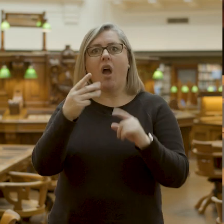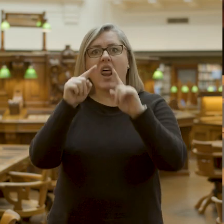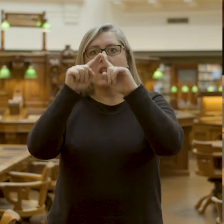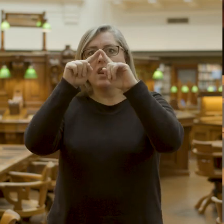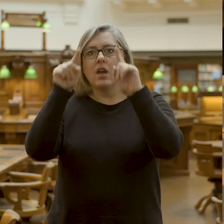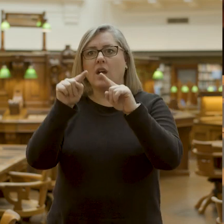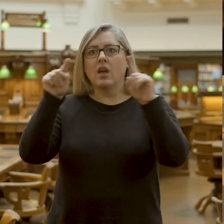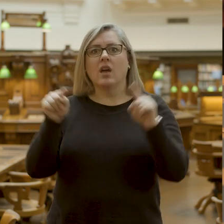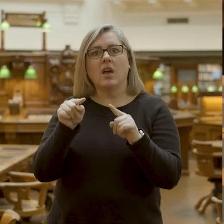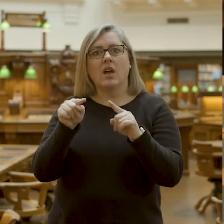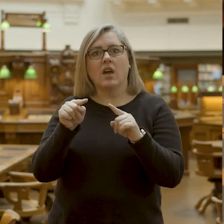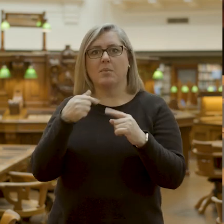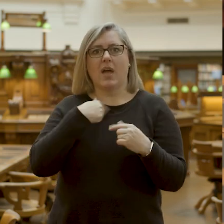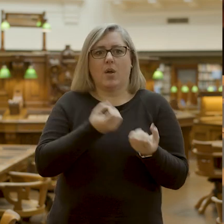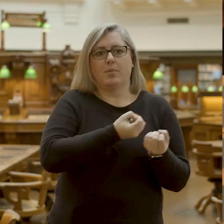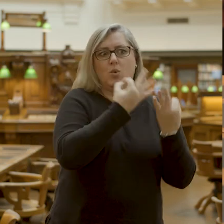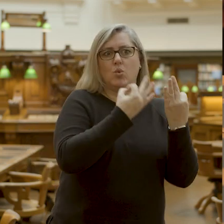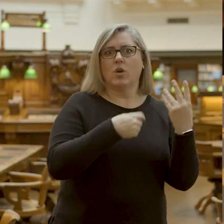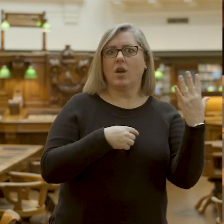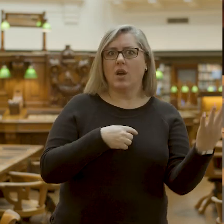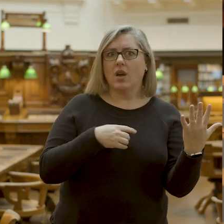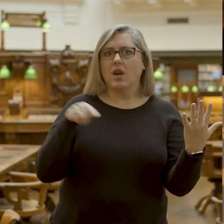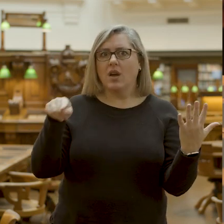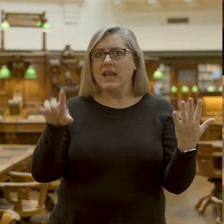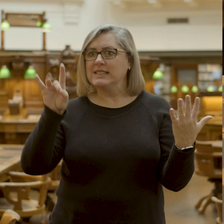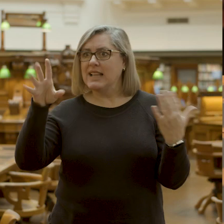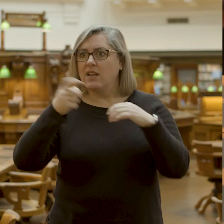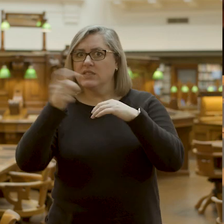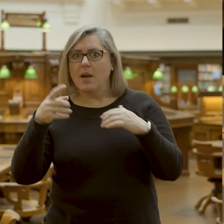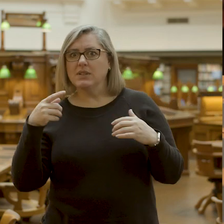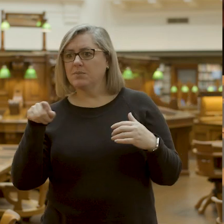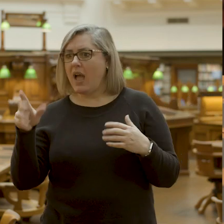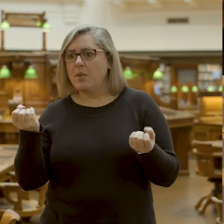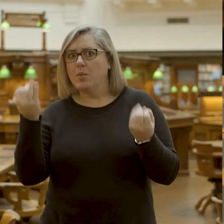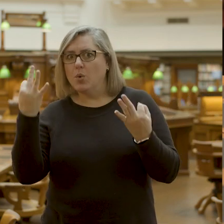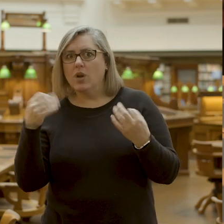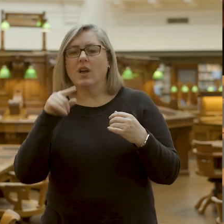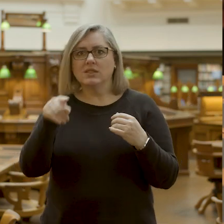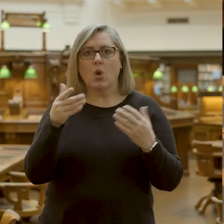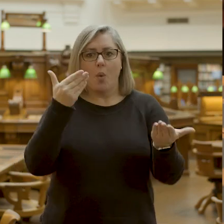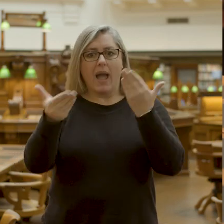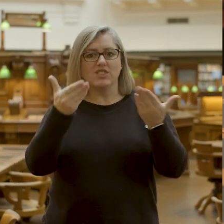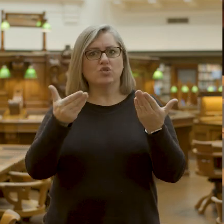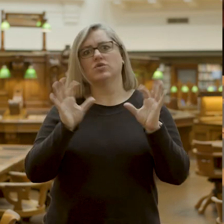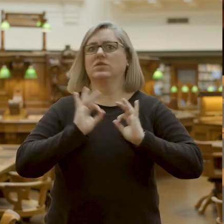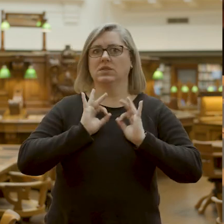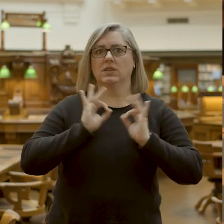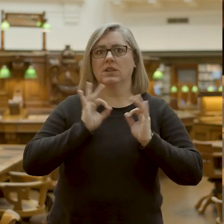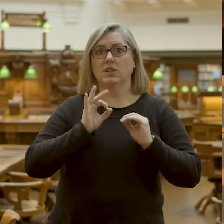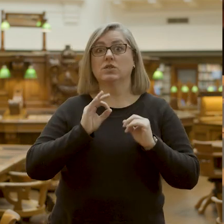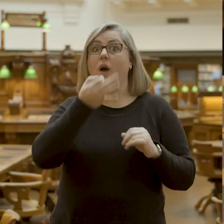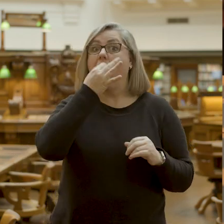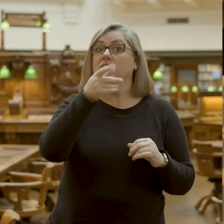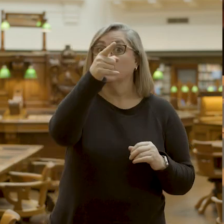but there isn't one here, ten of diamonds here, but not here, and so on. So, I ask you to think of a card.